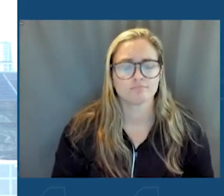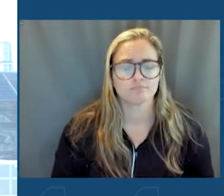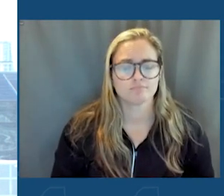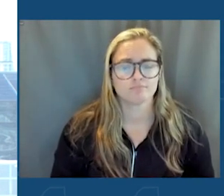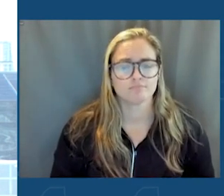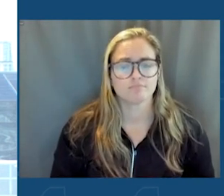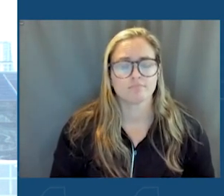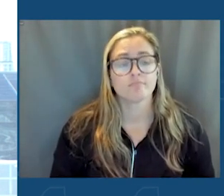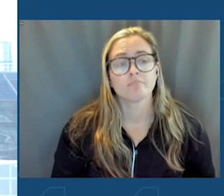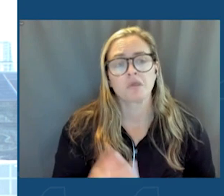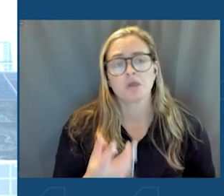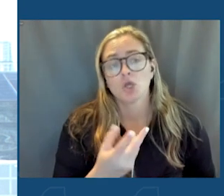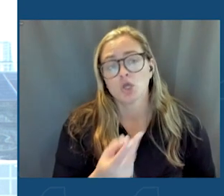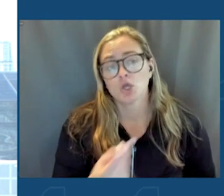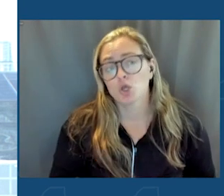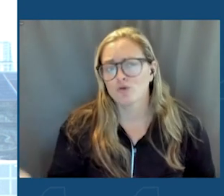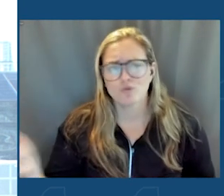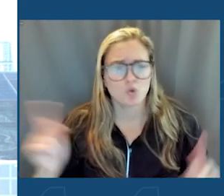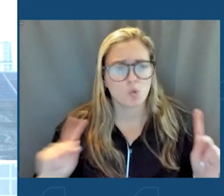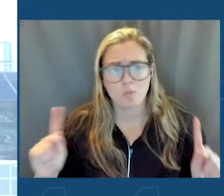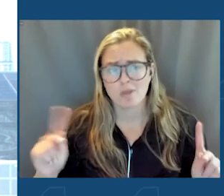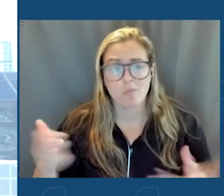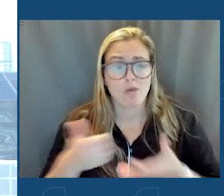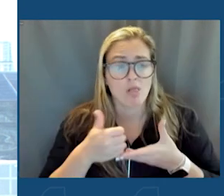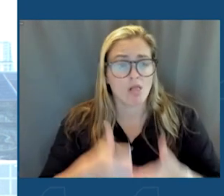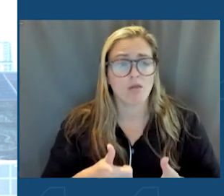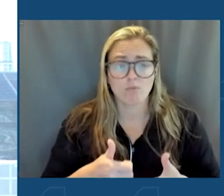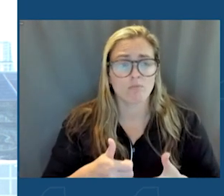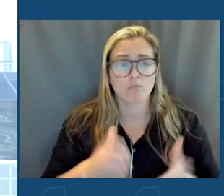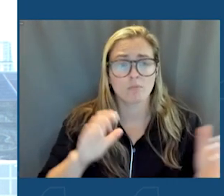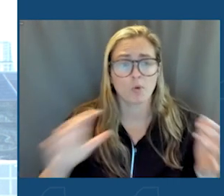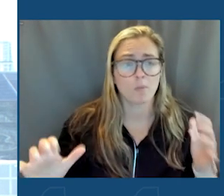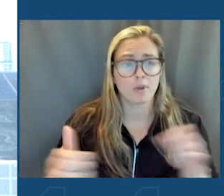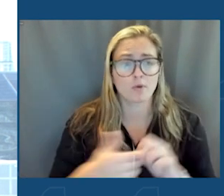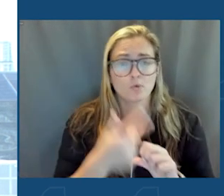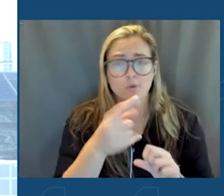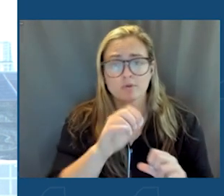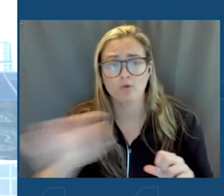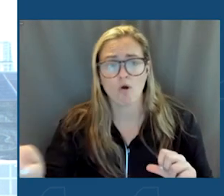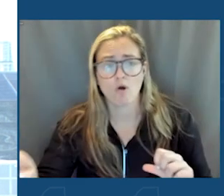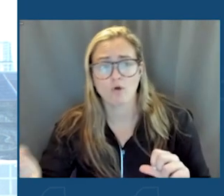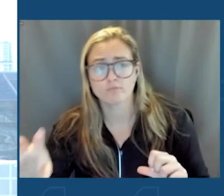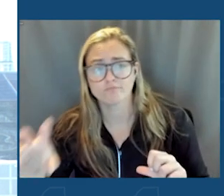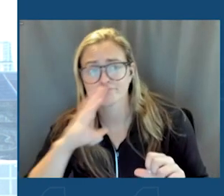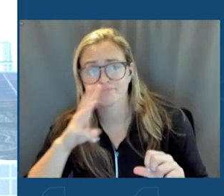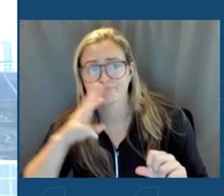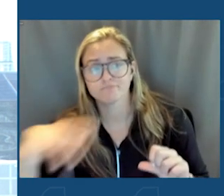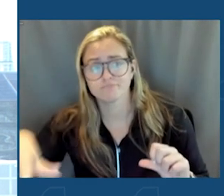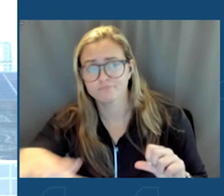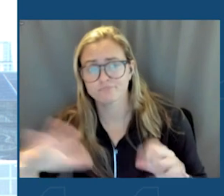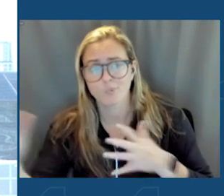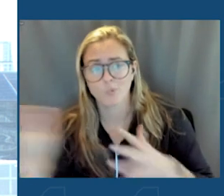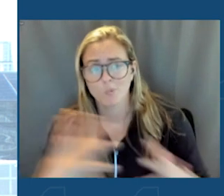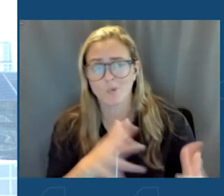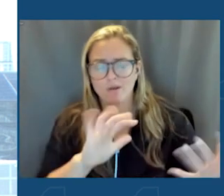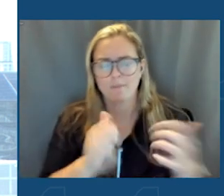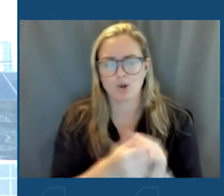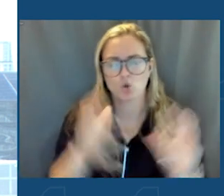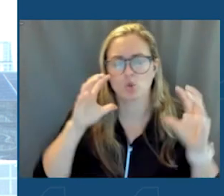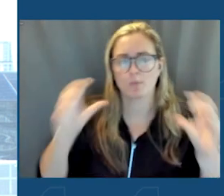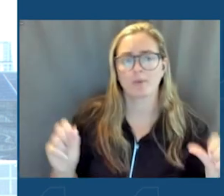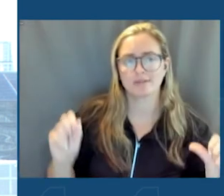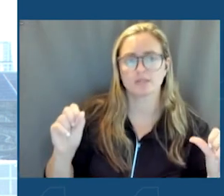Few people have done more to help us achieve the premise of offshore wind than the president of the Board of Public Utilities, Joe